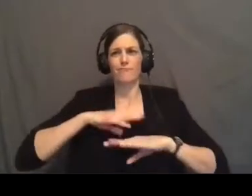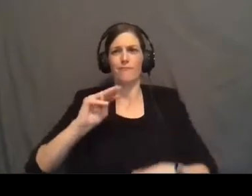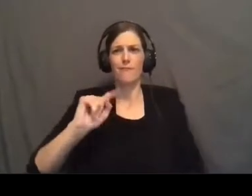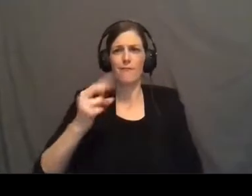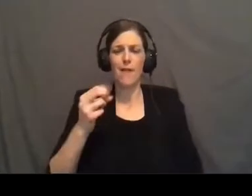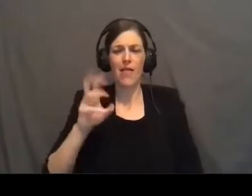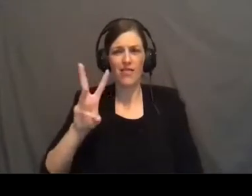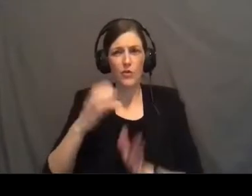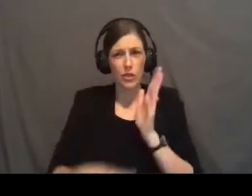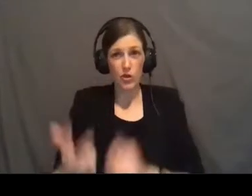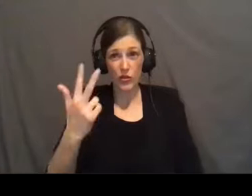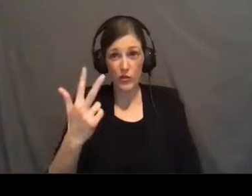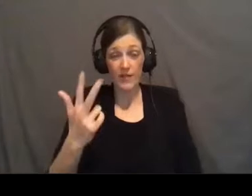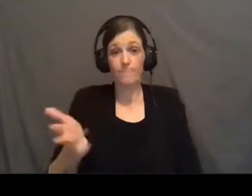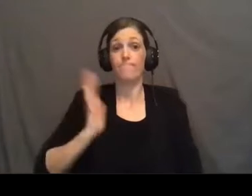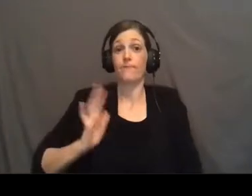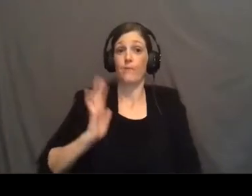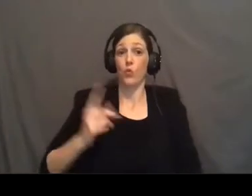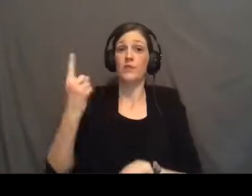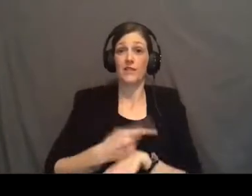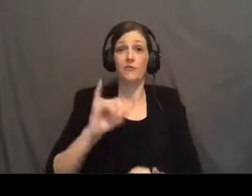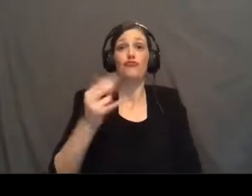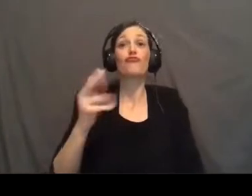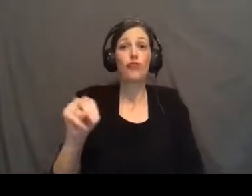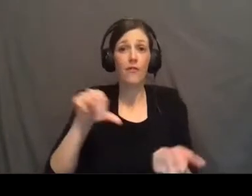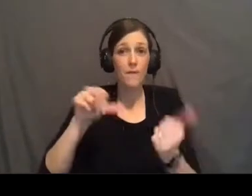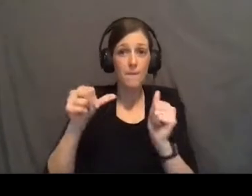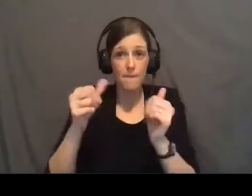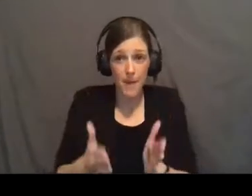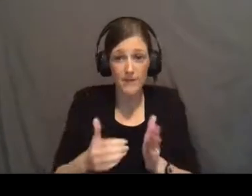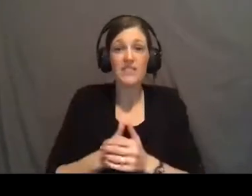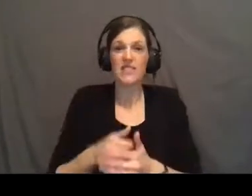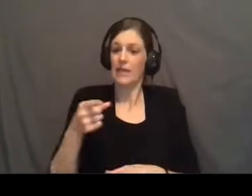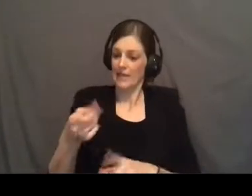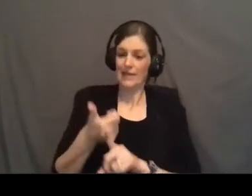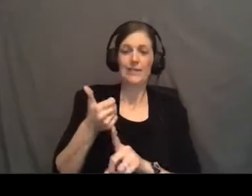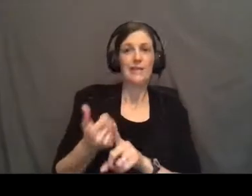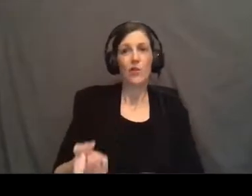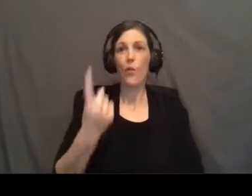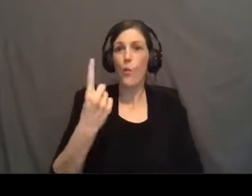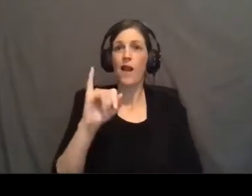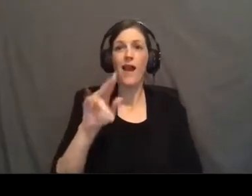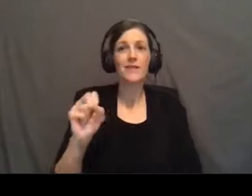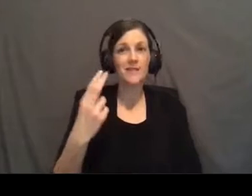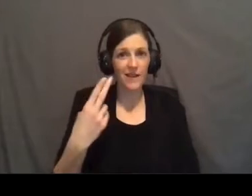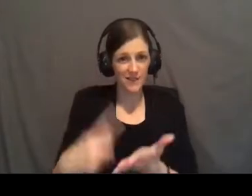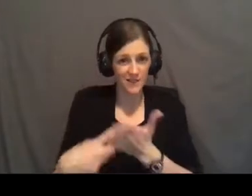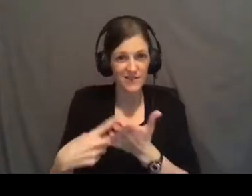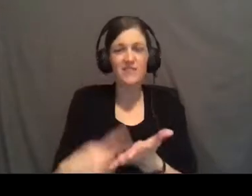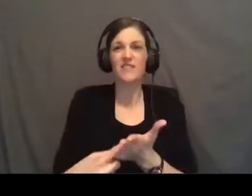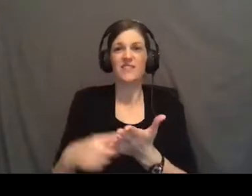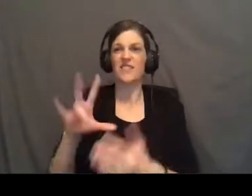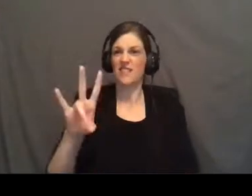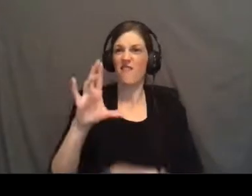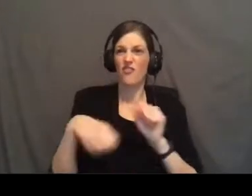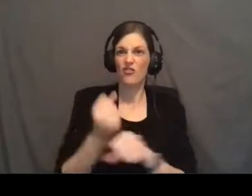3. In those days, John the Baptist, he's the one who Isaiah talked about 700